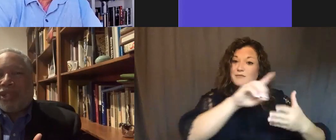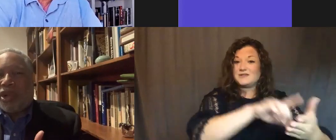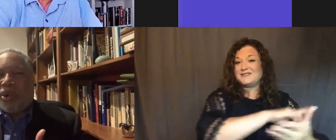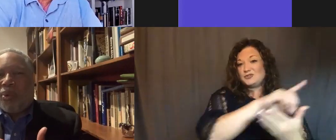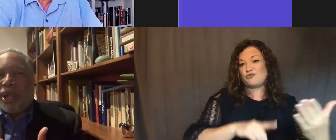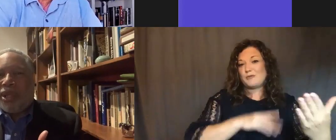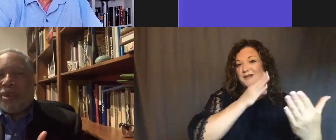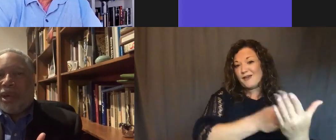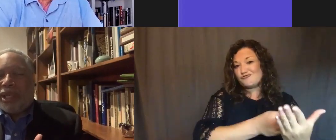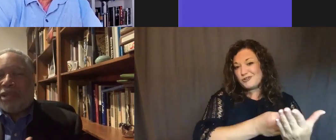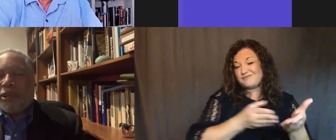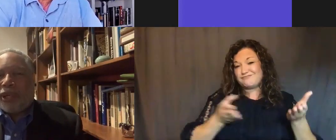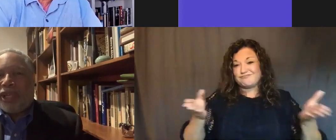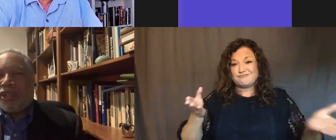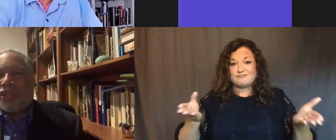And to